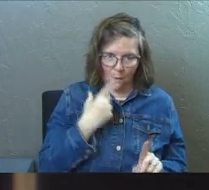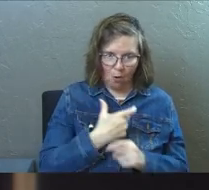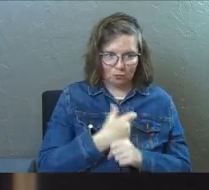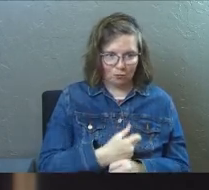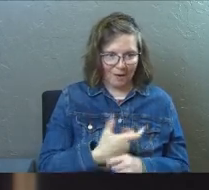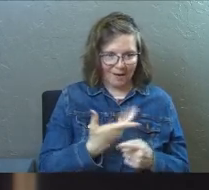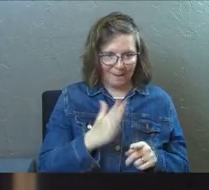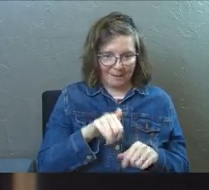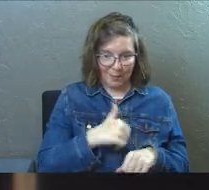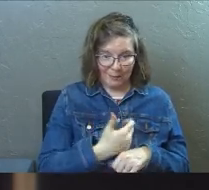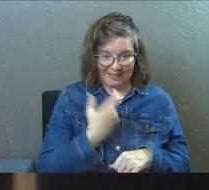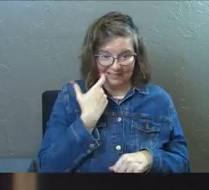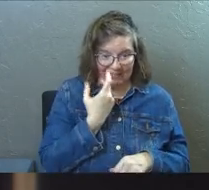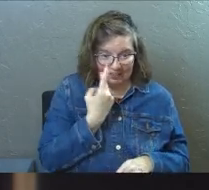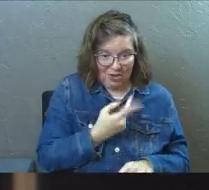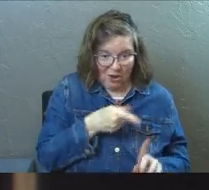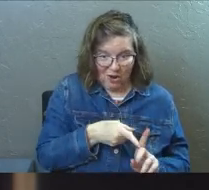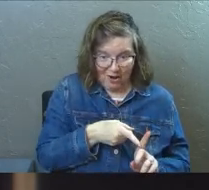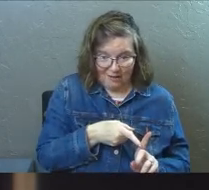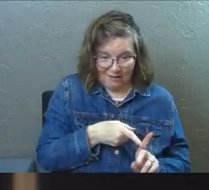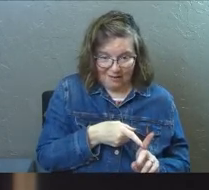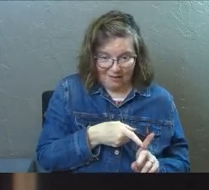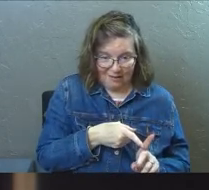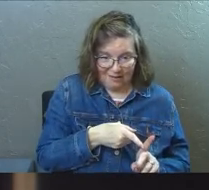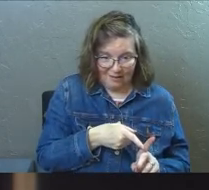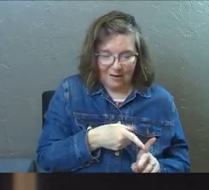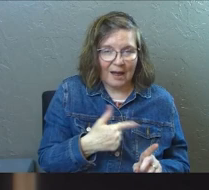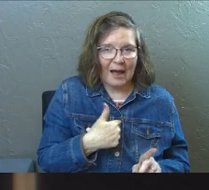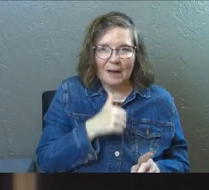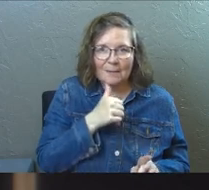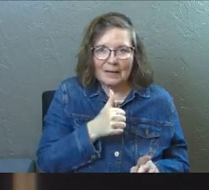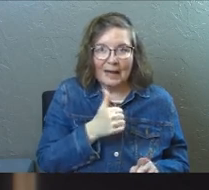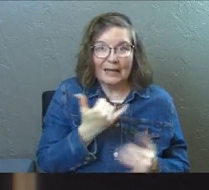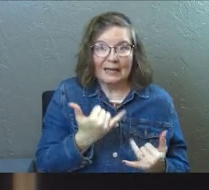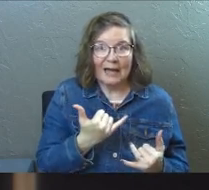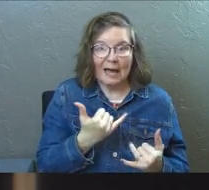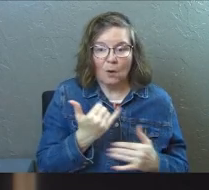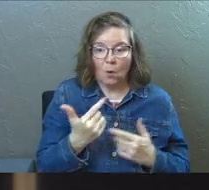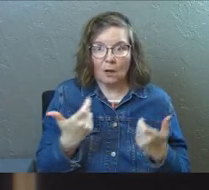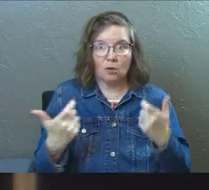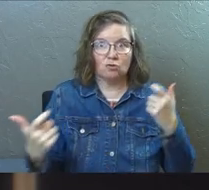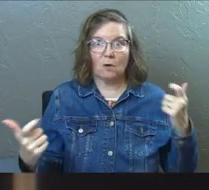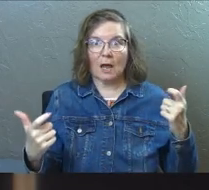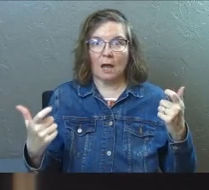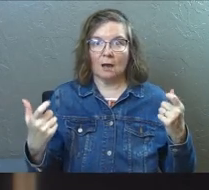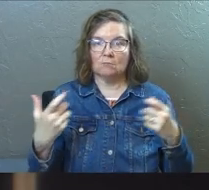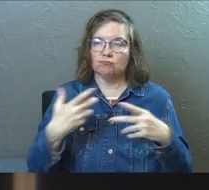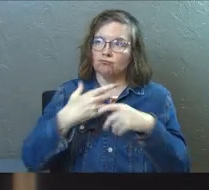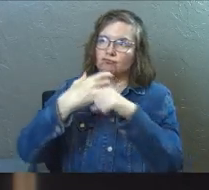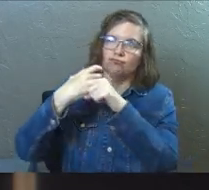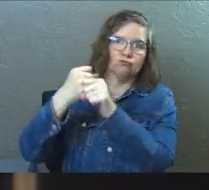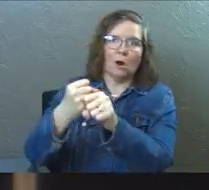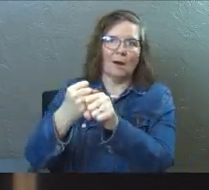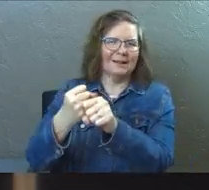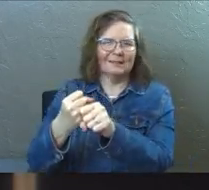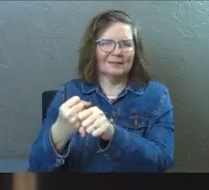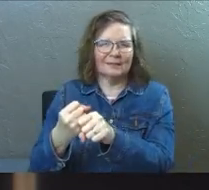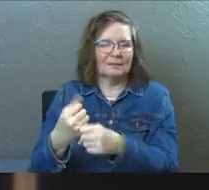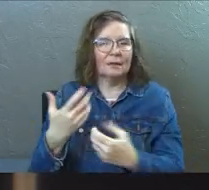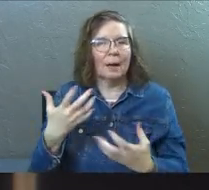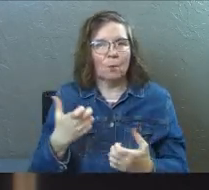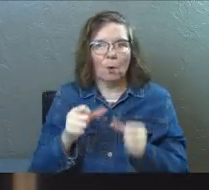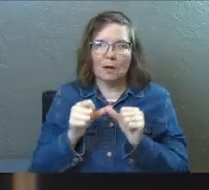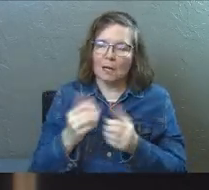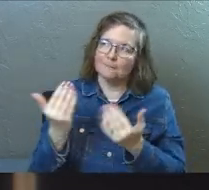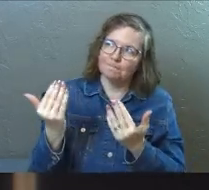trusting God based on what I just, the miracle that I just saw, I'm not going to now walk in great faith with him. I'm going to want a